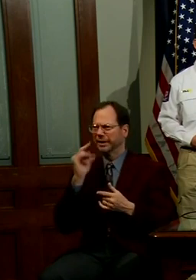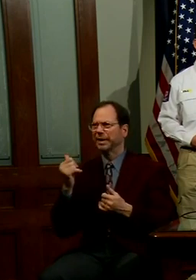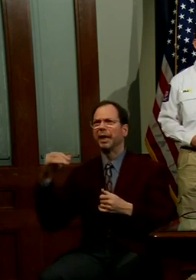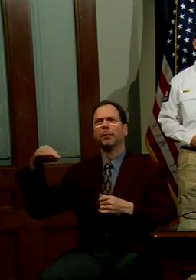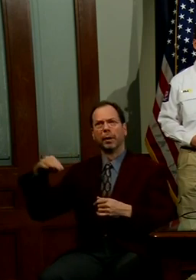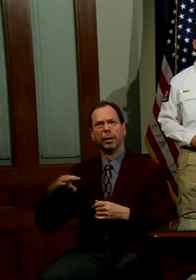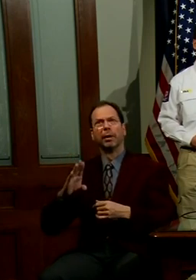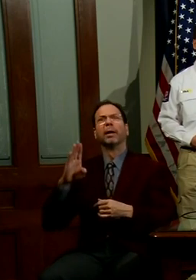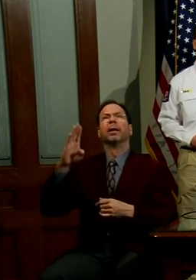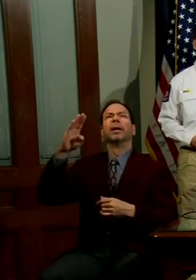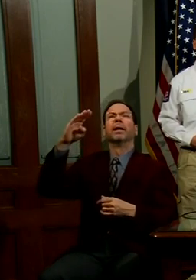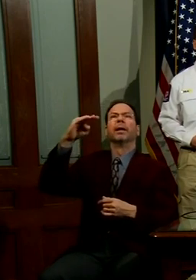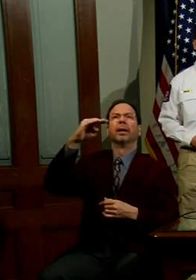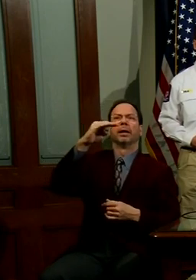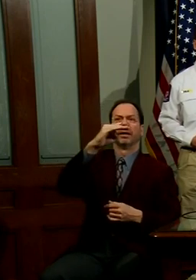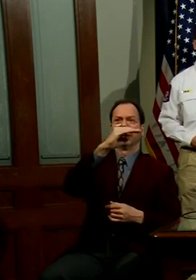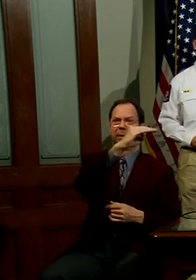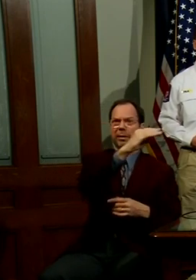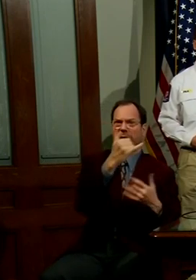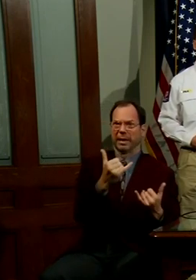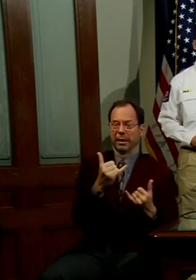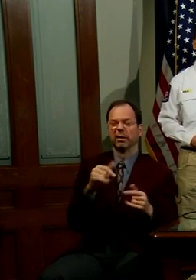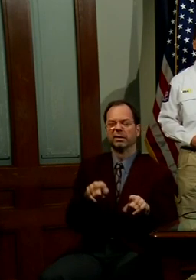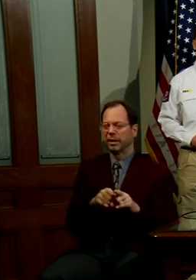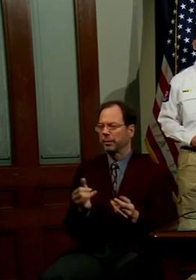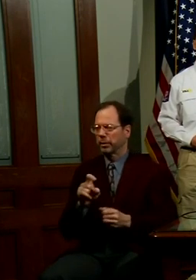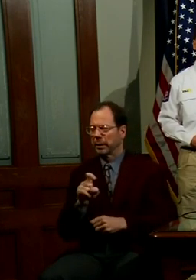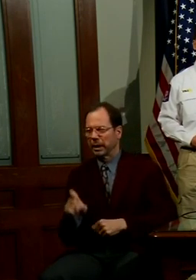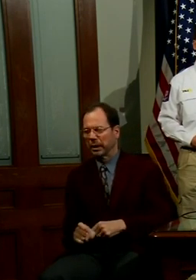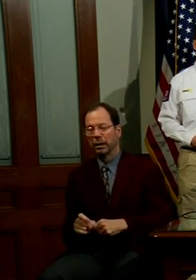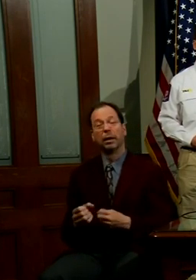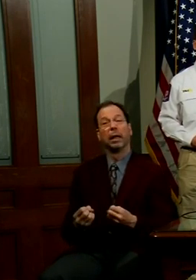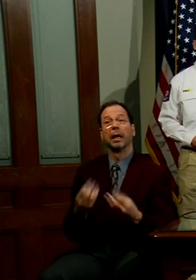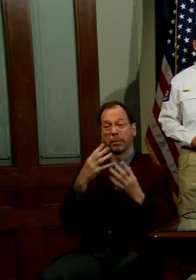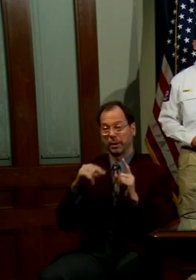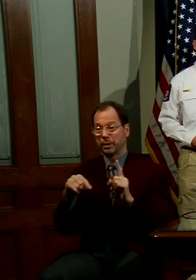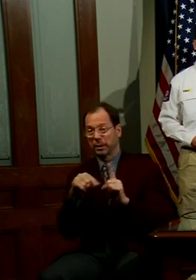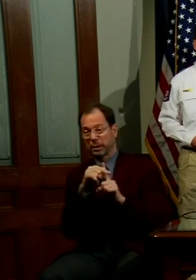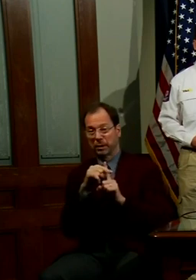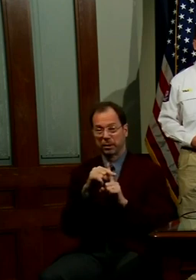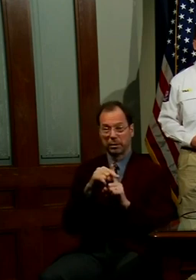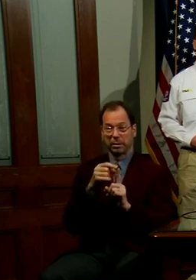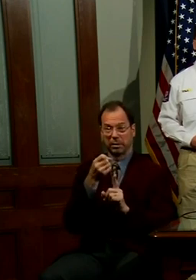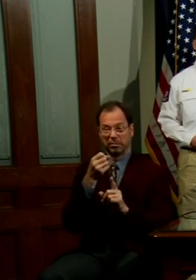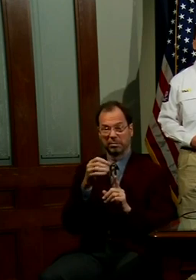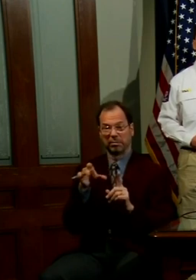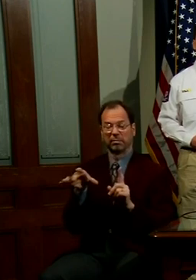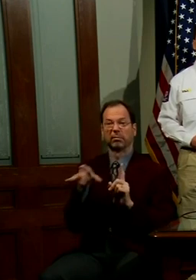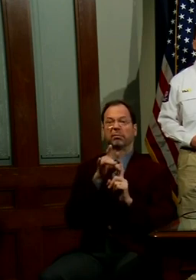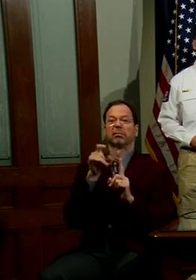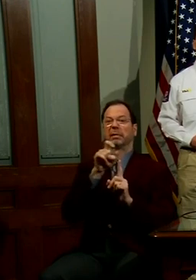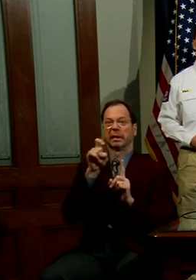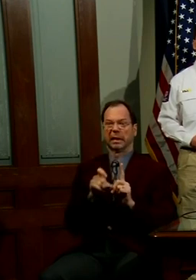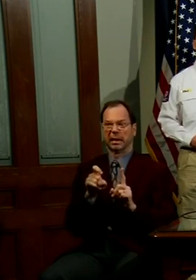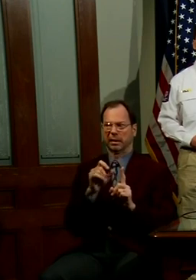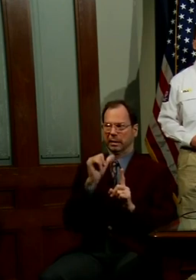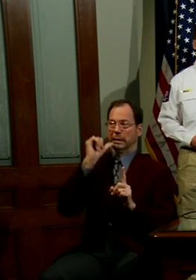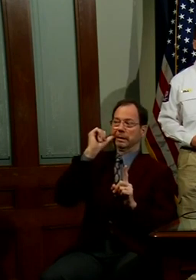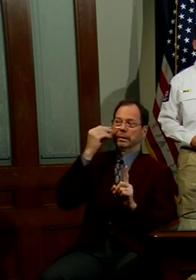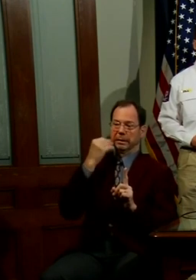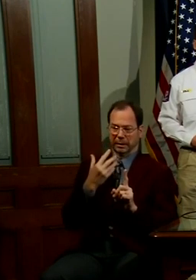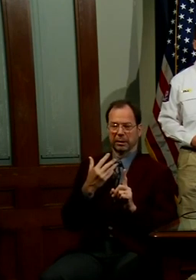flatten. Similarly, in Texas, the number of people who tested positive as of the close of business yesterday